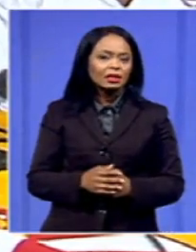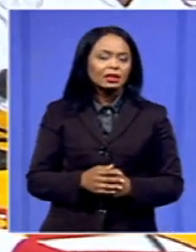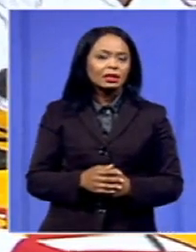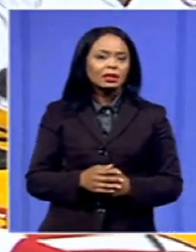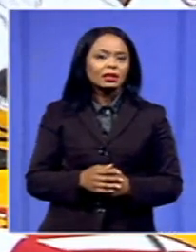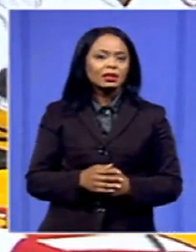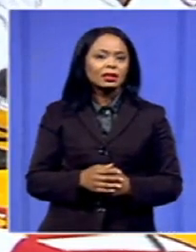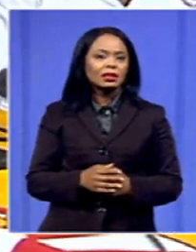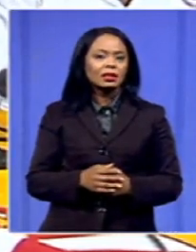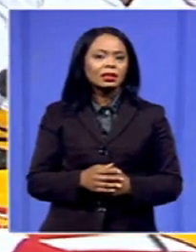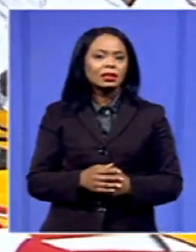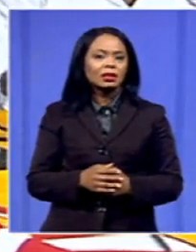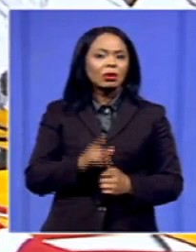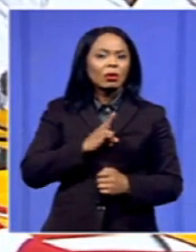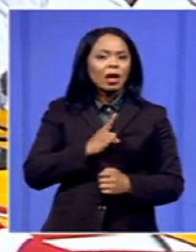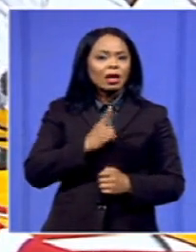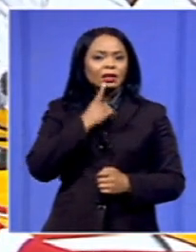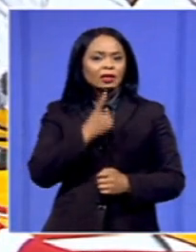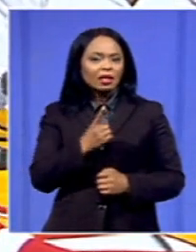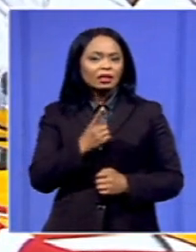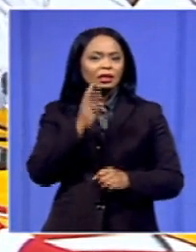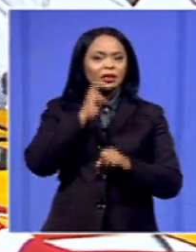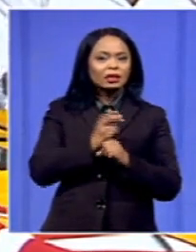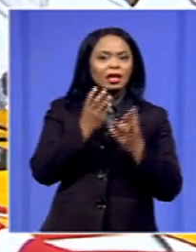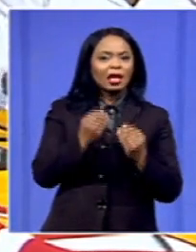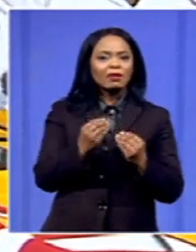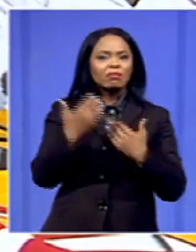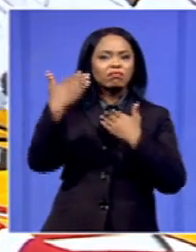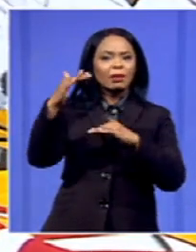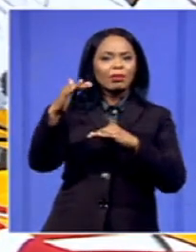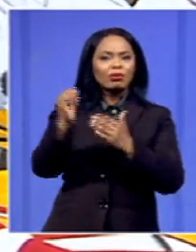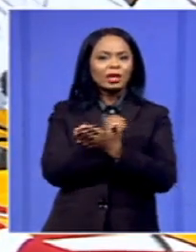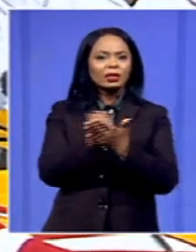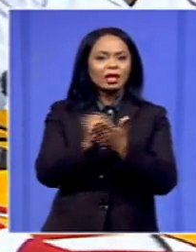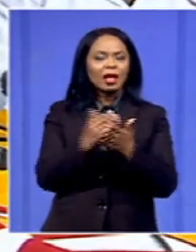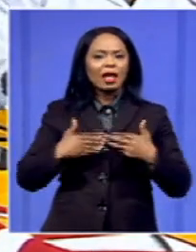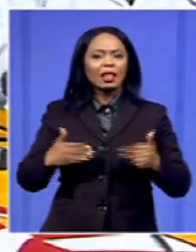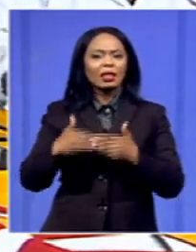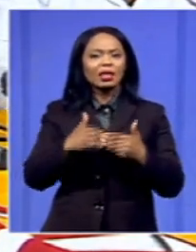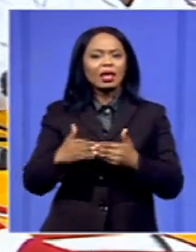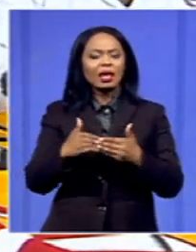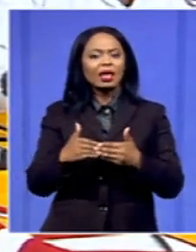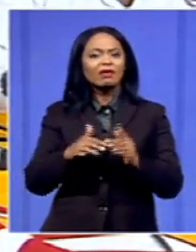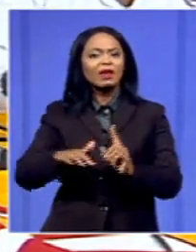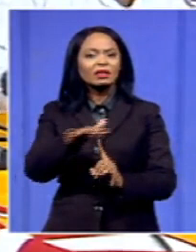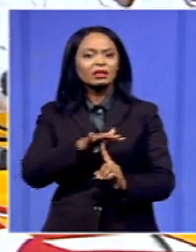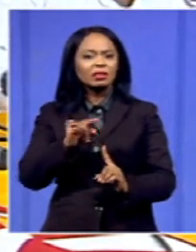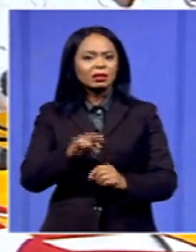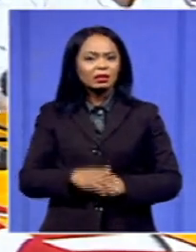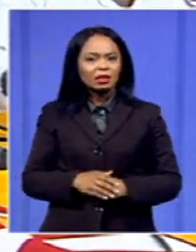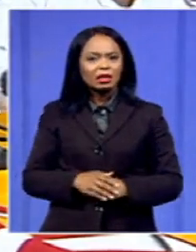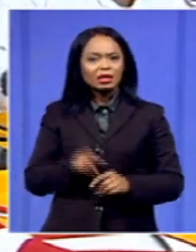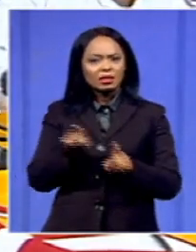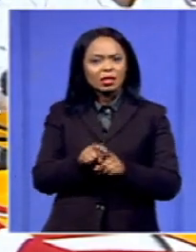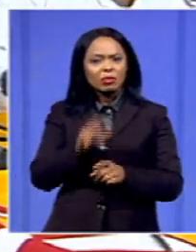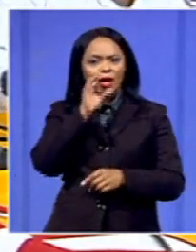that there should be a minimum number of the stations behind at healthcare facilities, etc. Are you calling on them also to